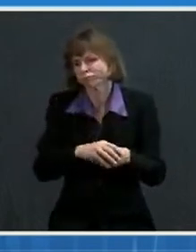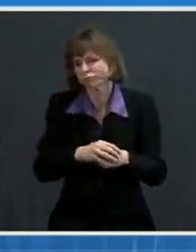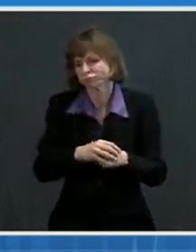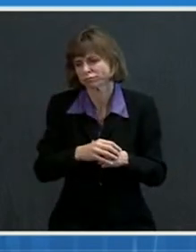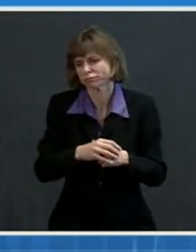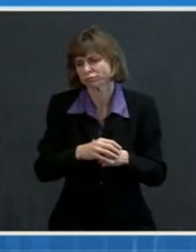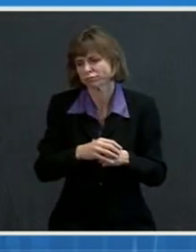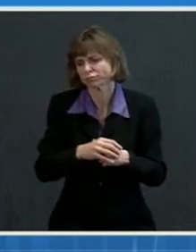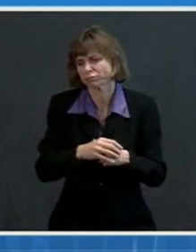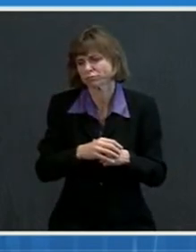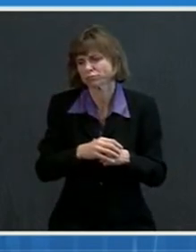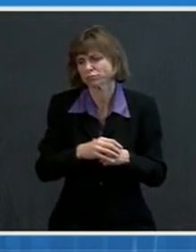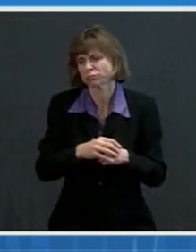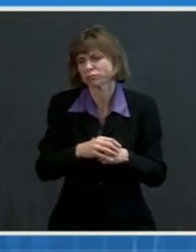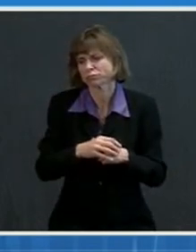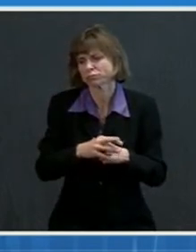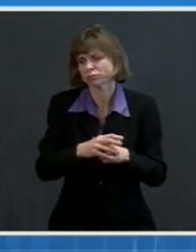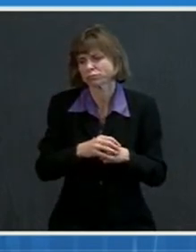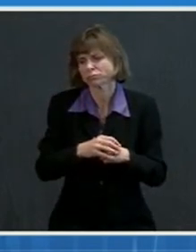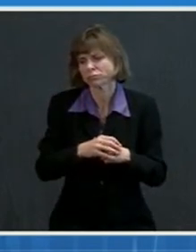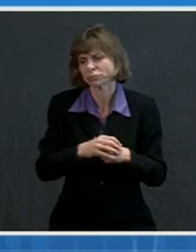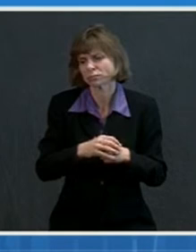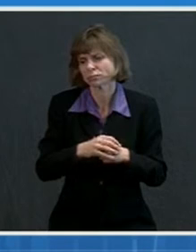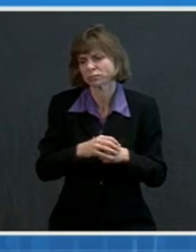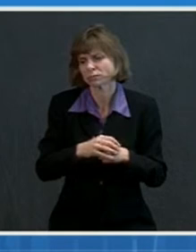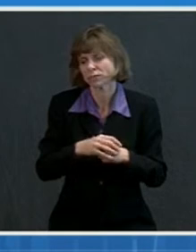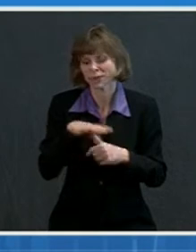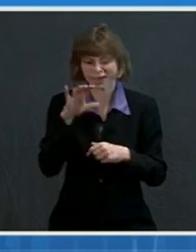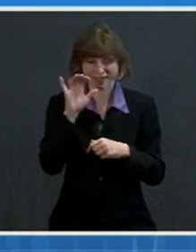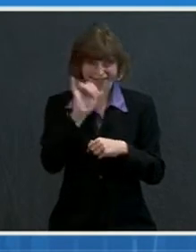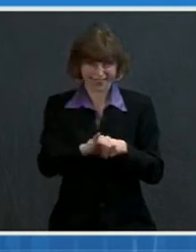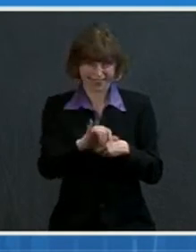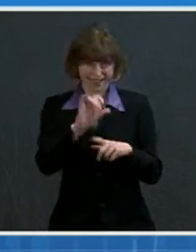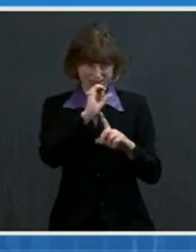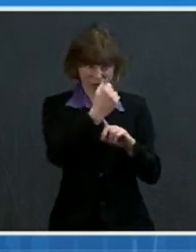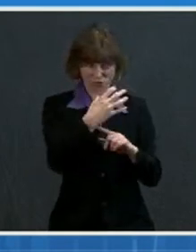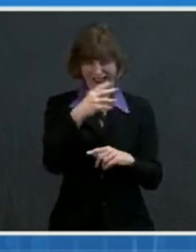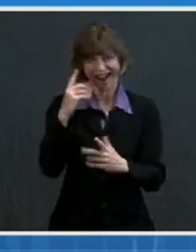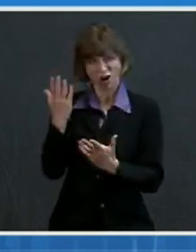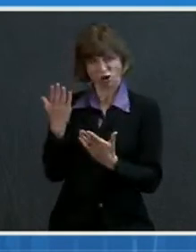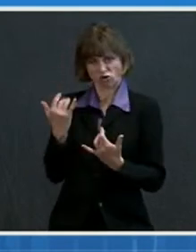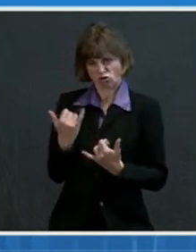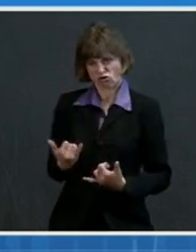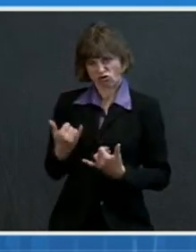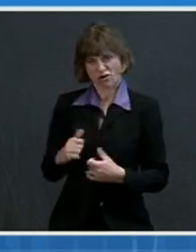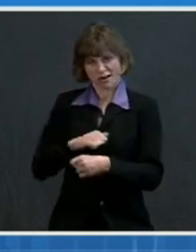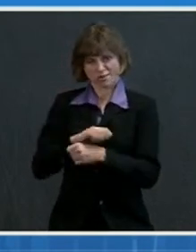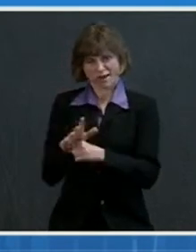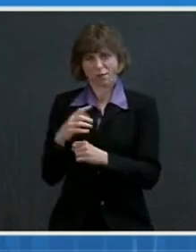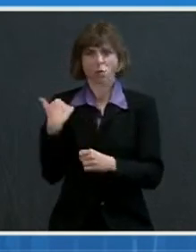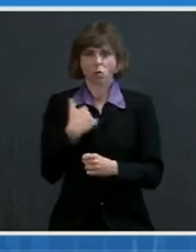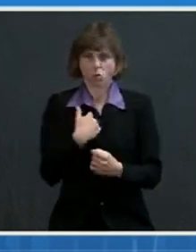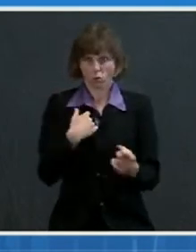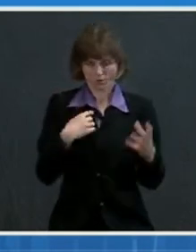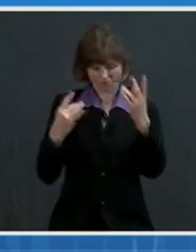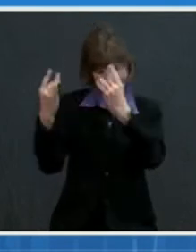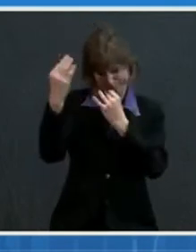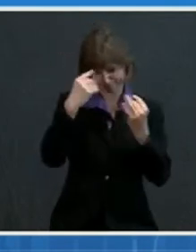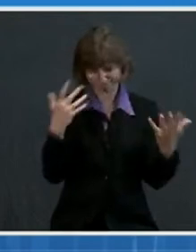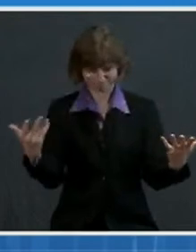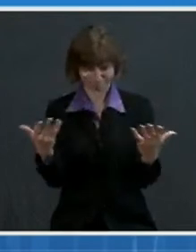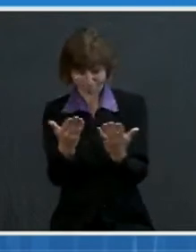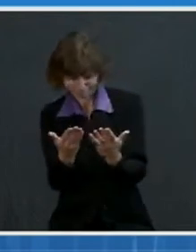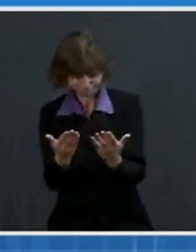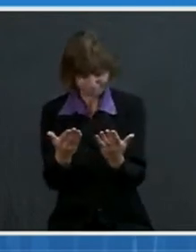against this backdrop and the current state of the pandemic that we have developed these new recommendations. With today's initial guidance, it's